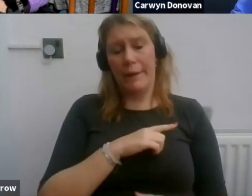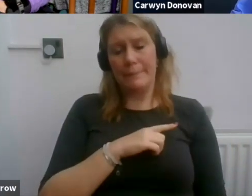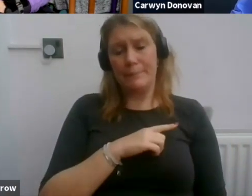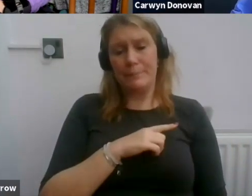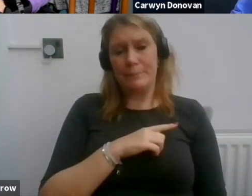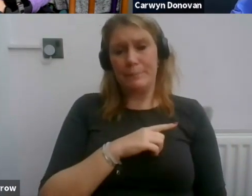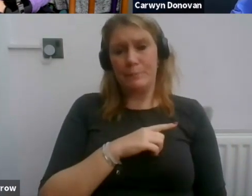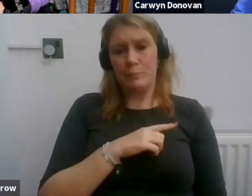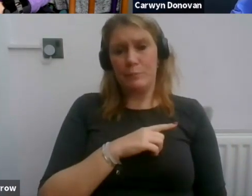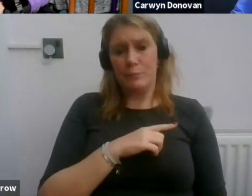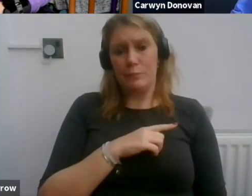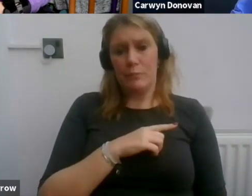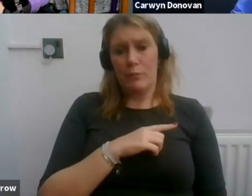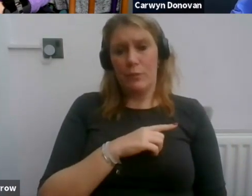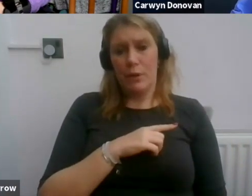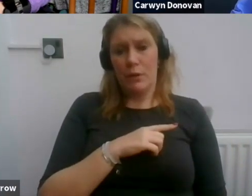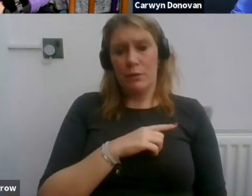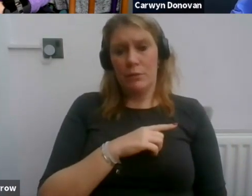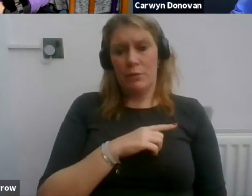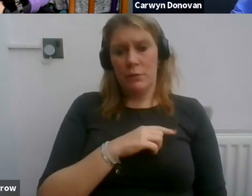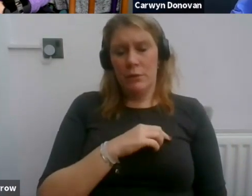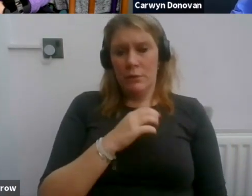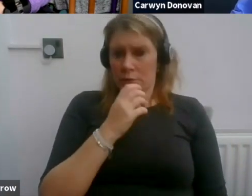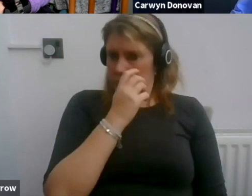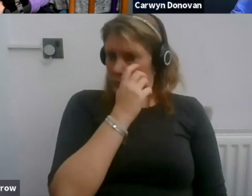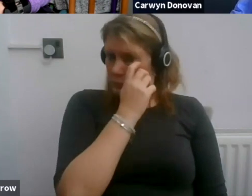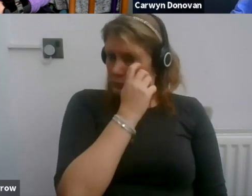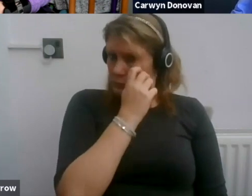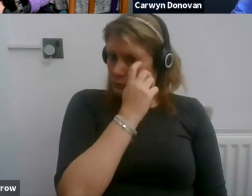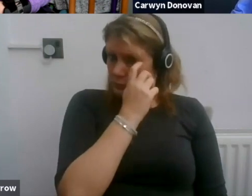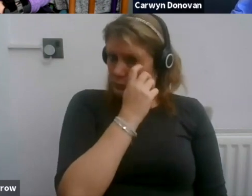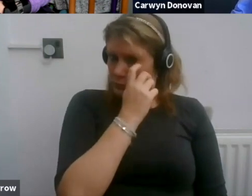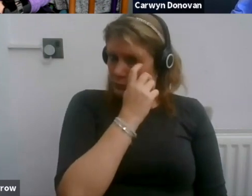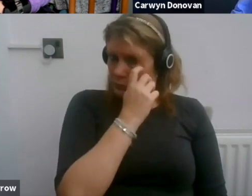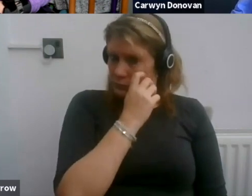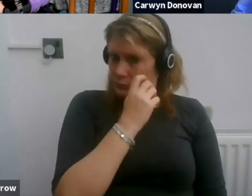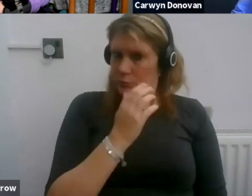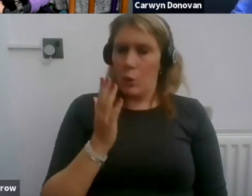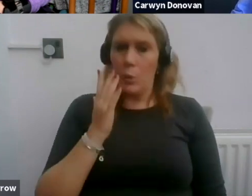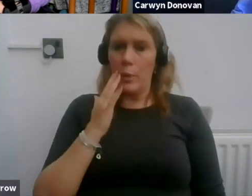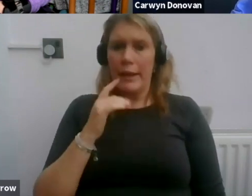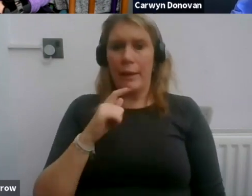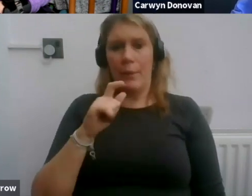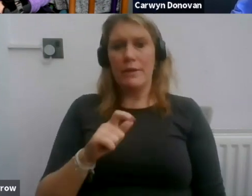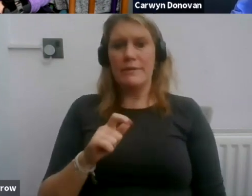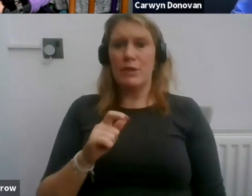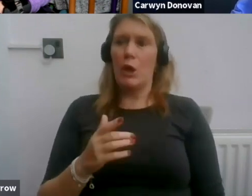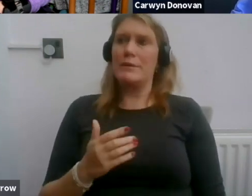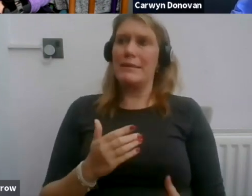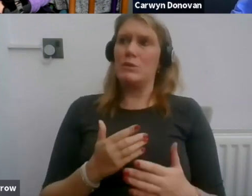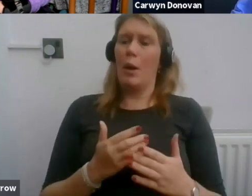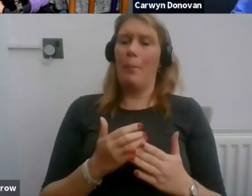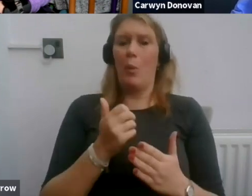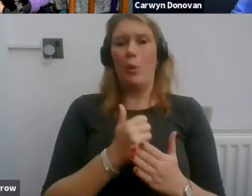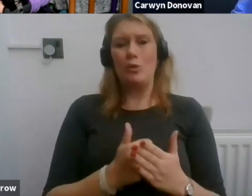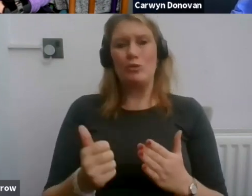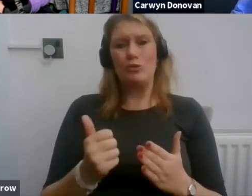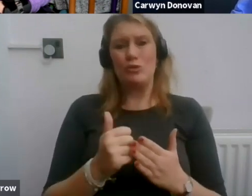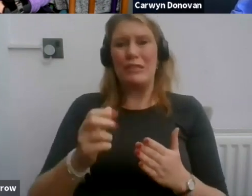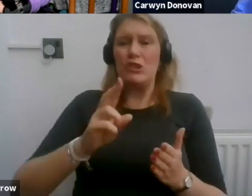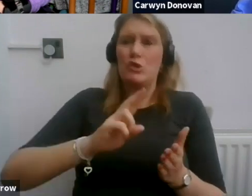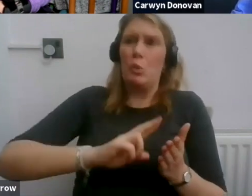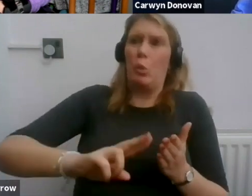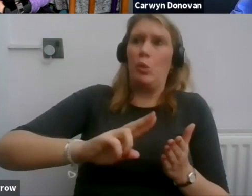underestimate when one goes into a perhaps a more conventional workplace. We have a team of